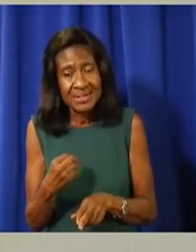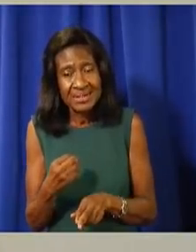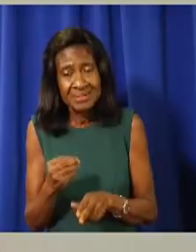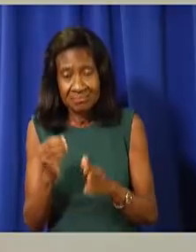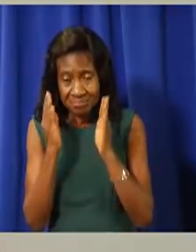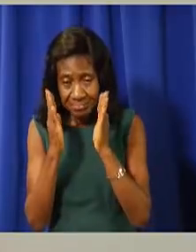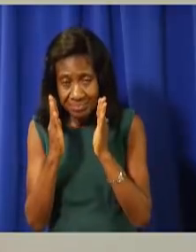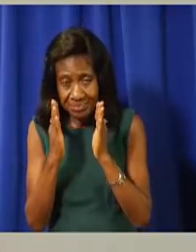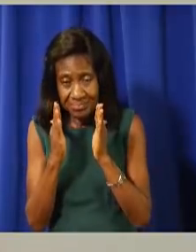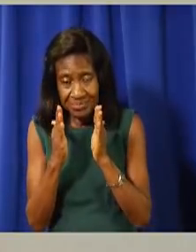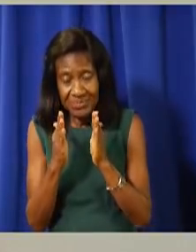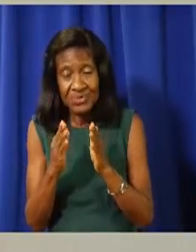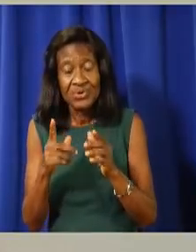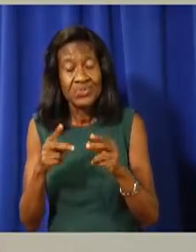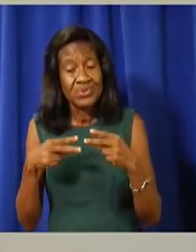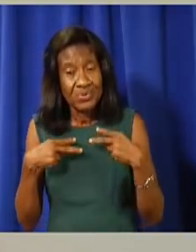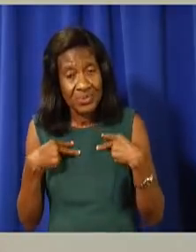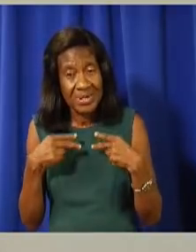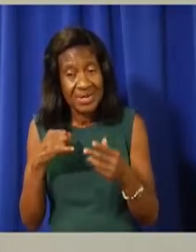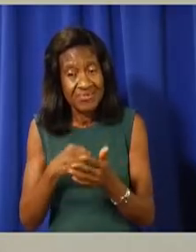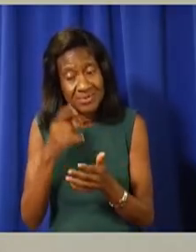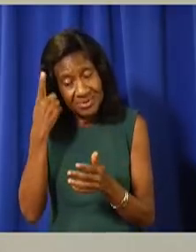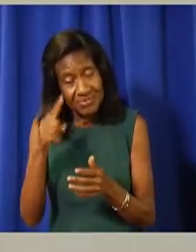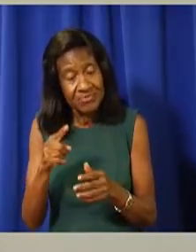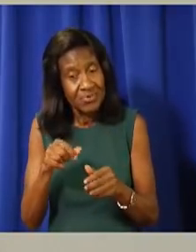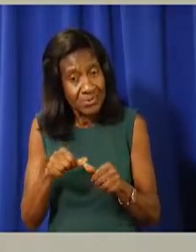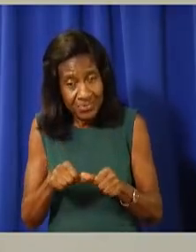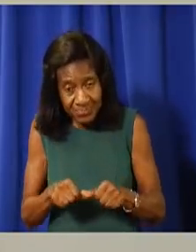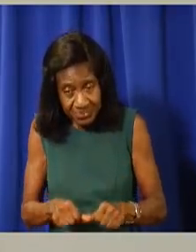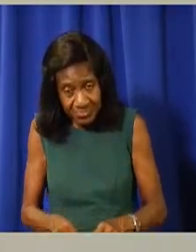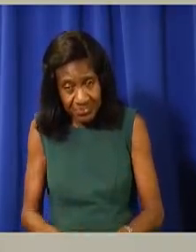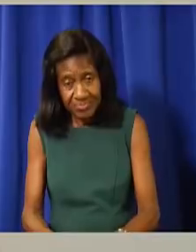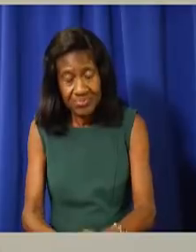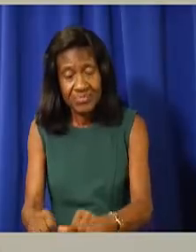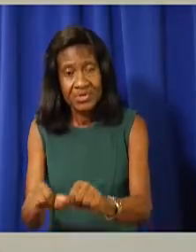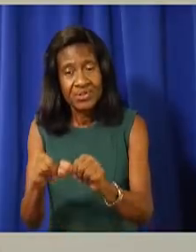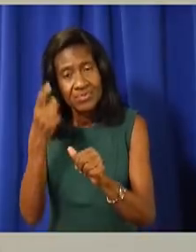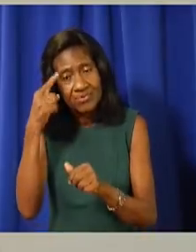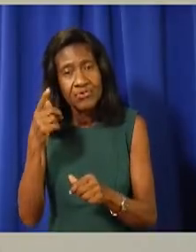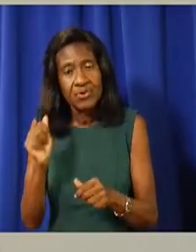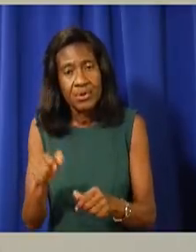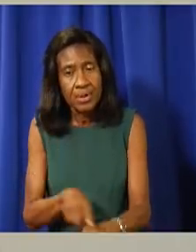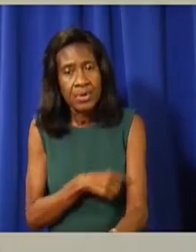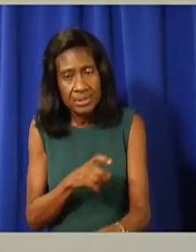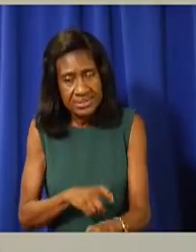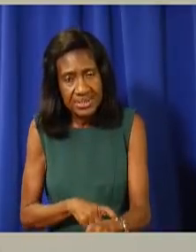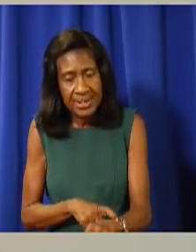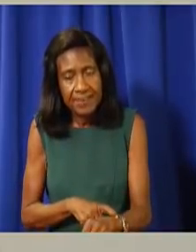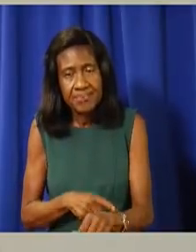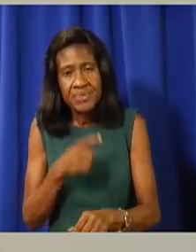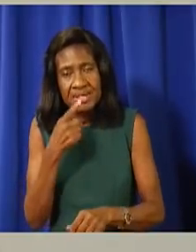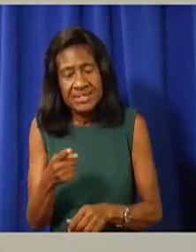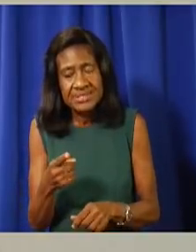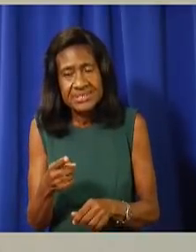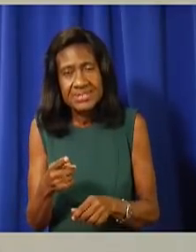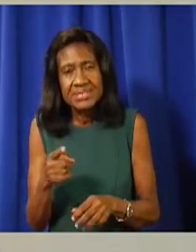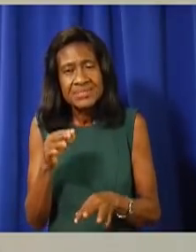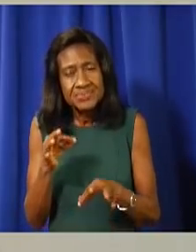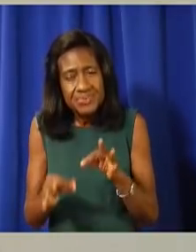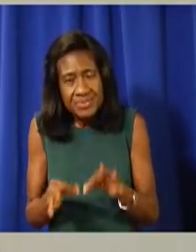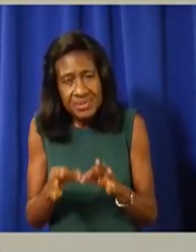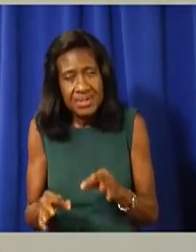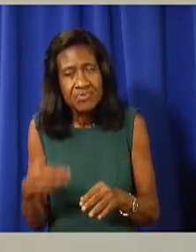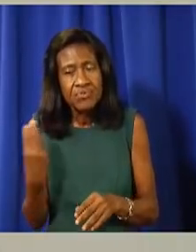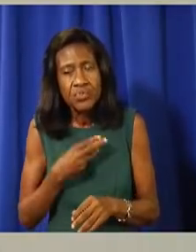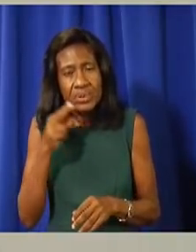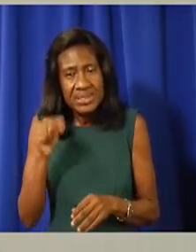until this point, we have thankfully avoided a COVID outbreak and the need to use the field